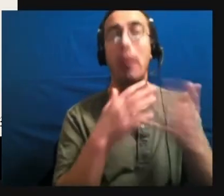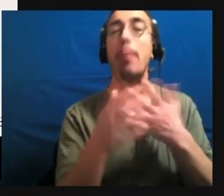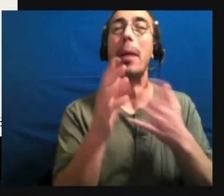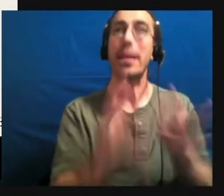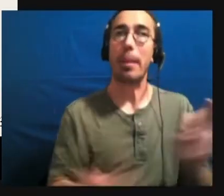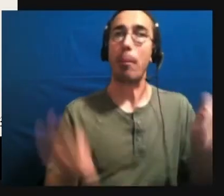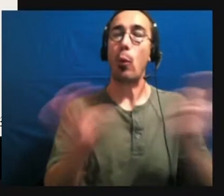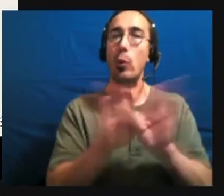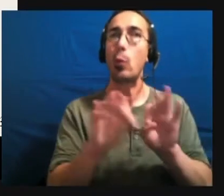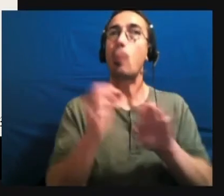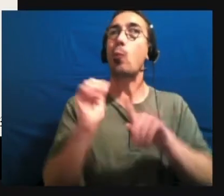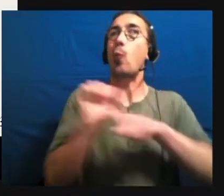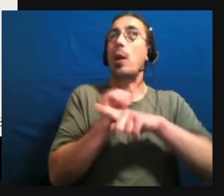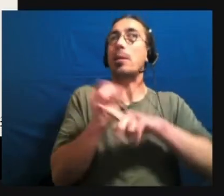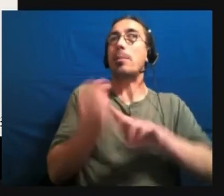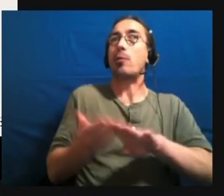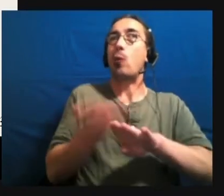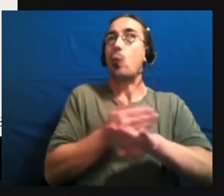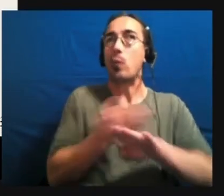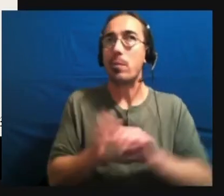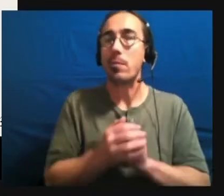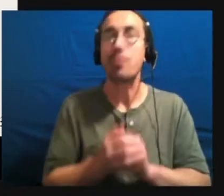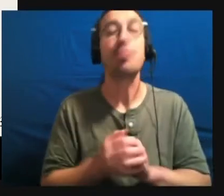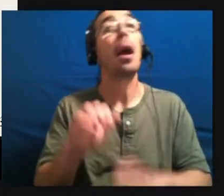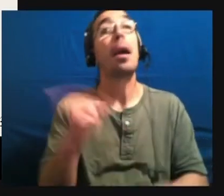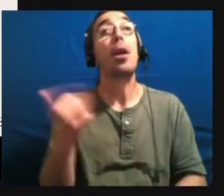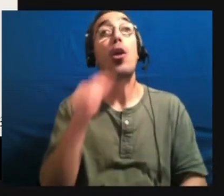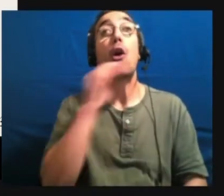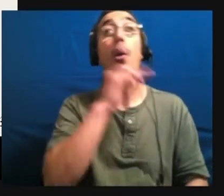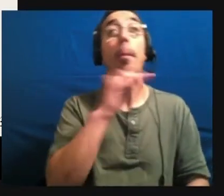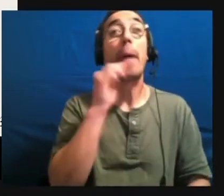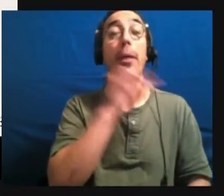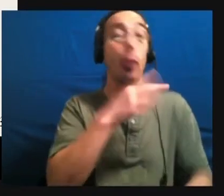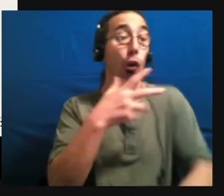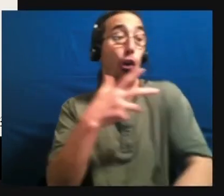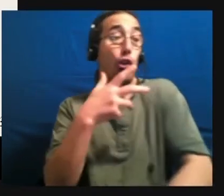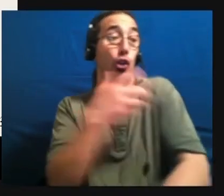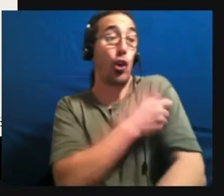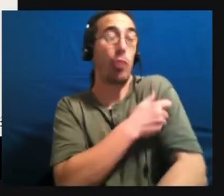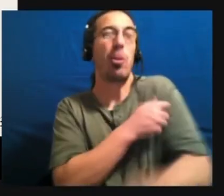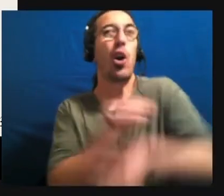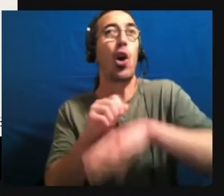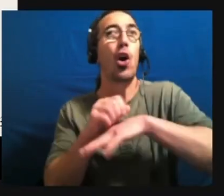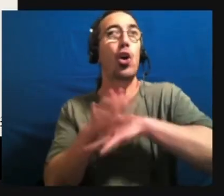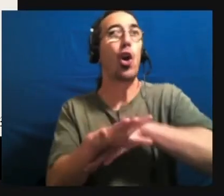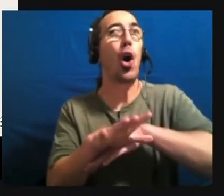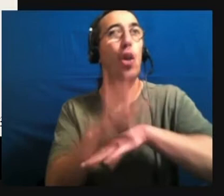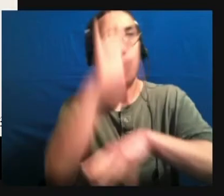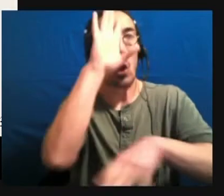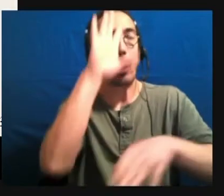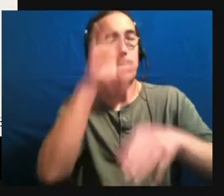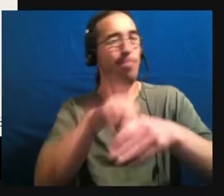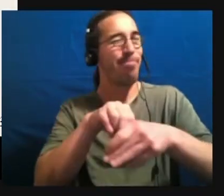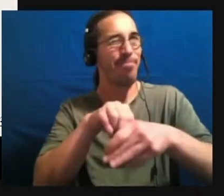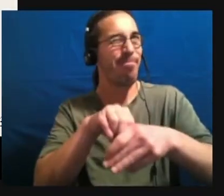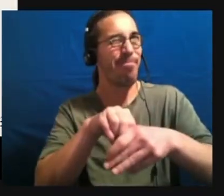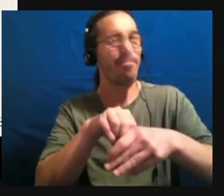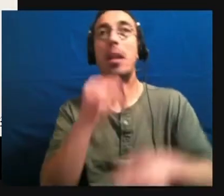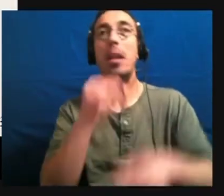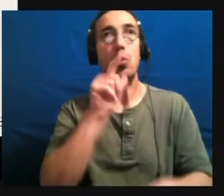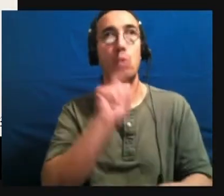Another myth is that vaccines cause autism. Um, this is based